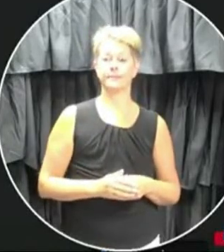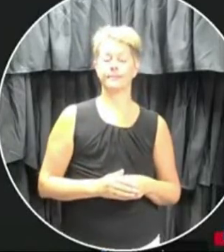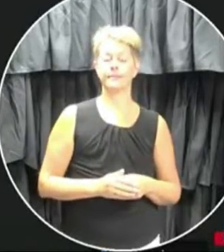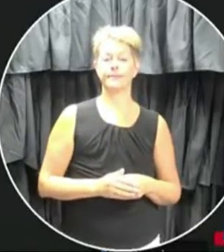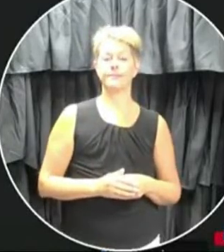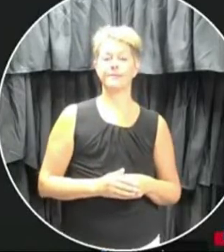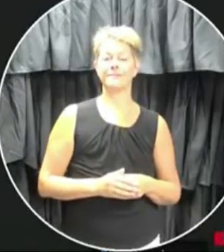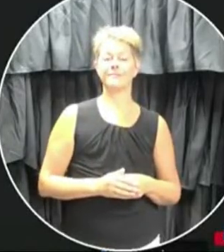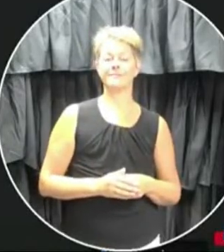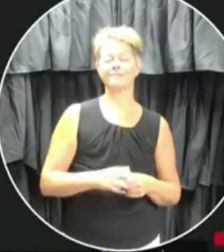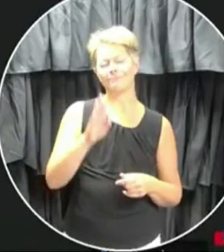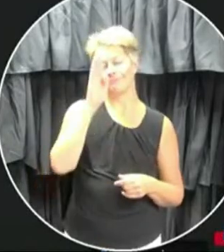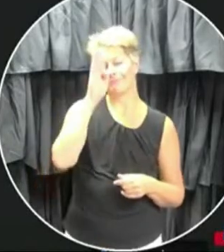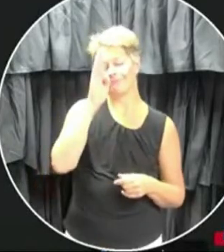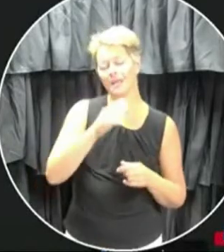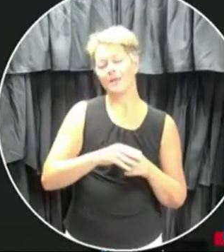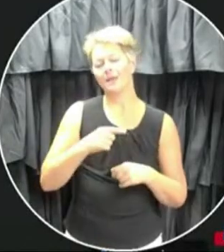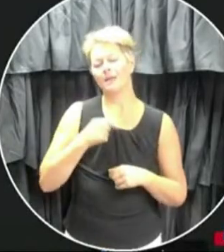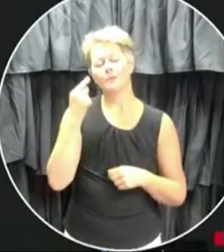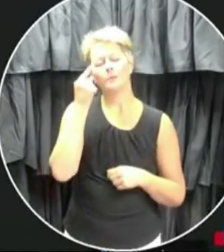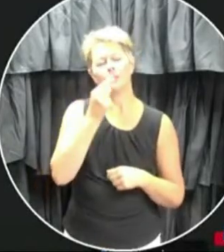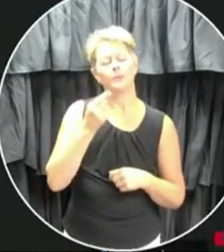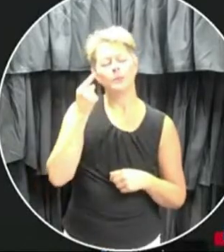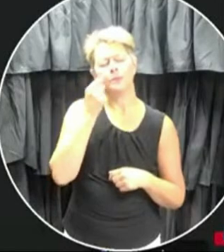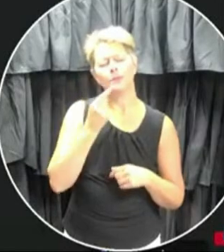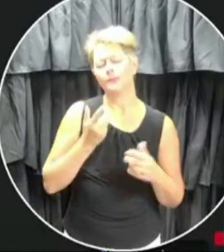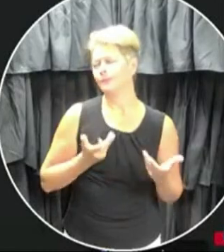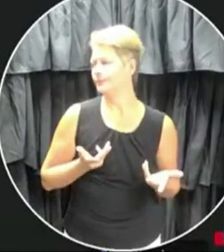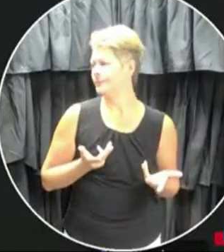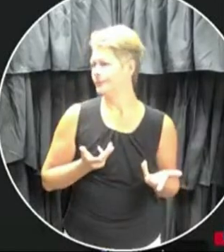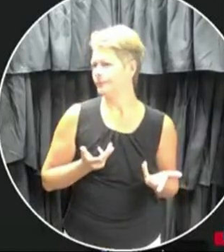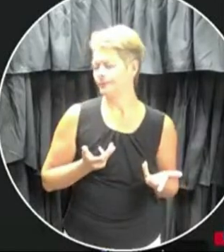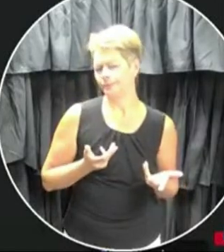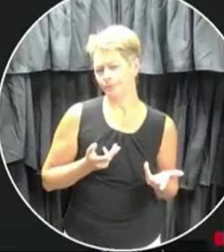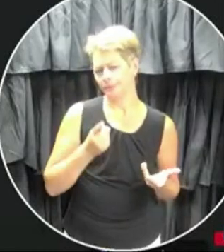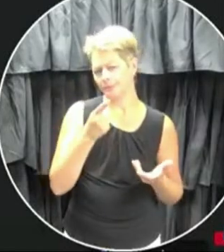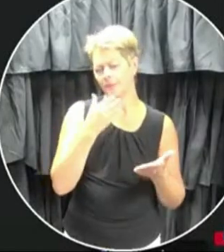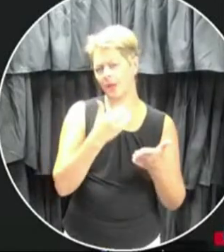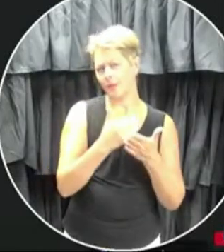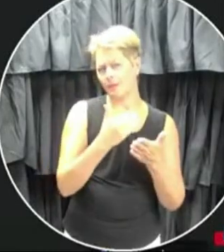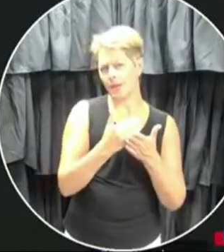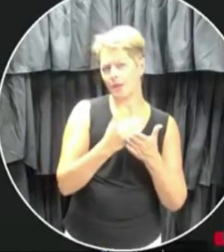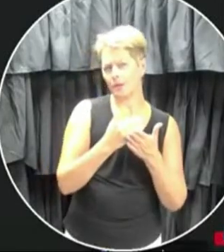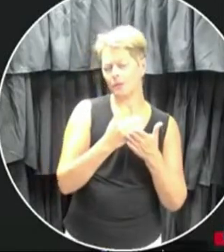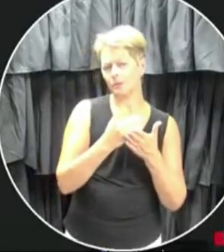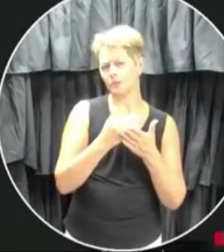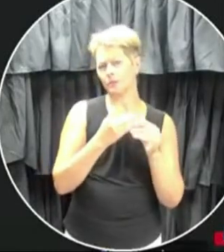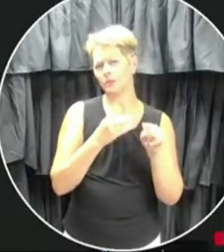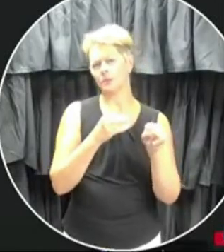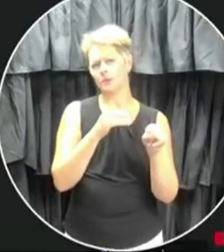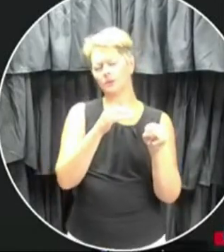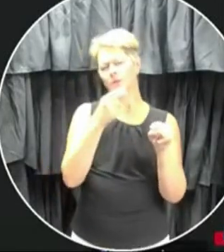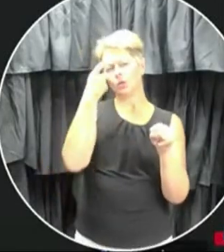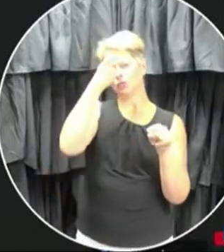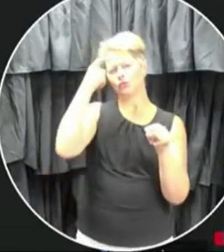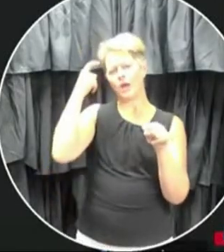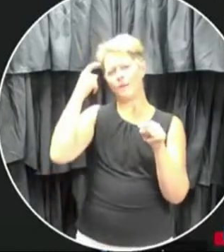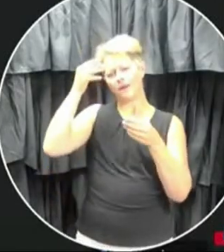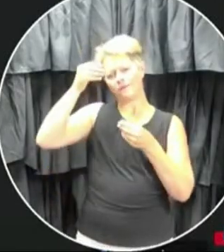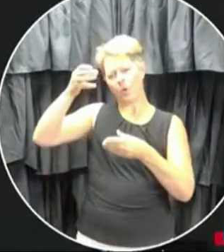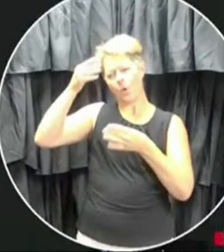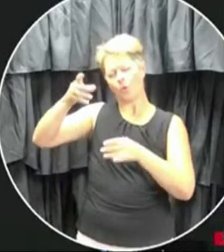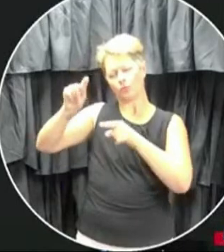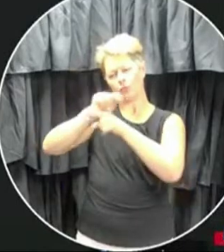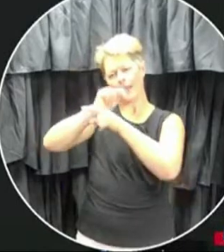Hi, I'm wondering if you could talk a little about kind of the trauma informed training that teachers are going to go